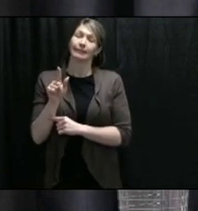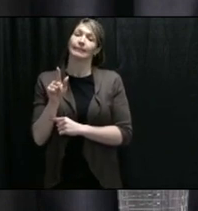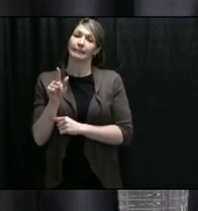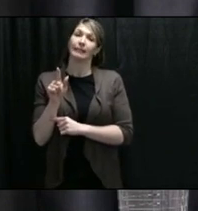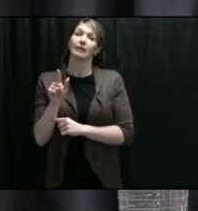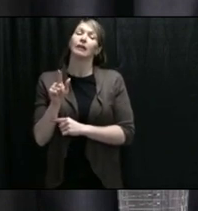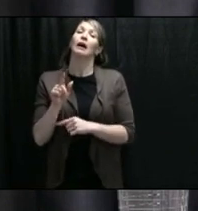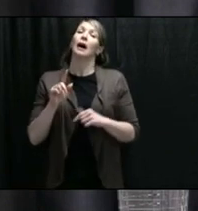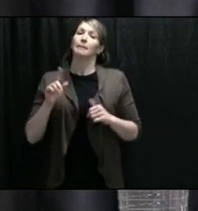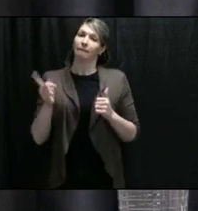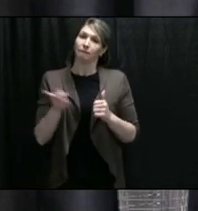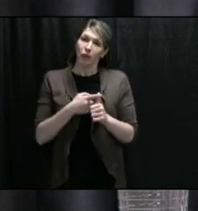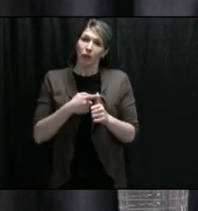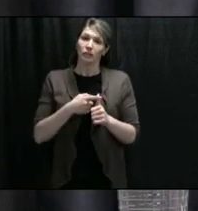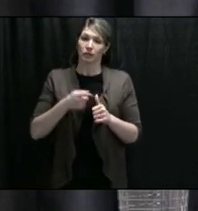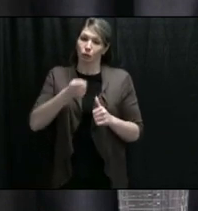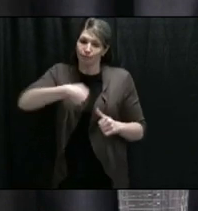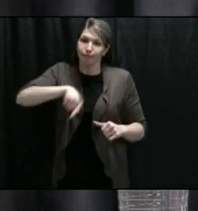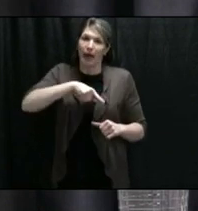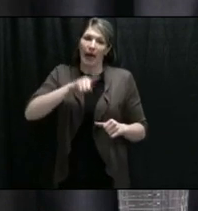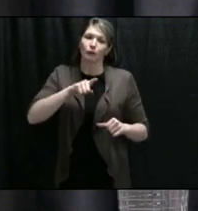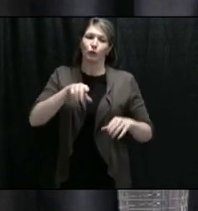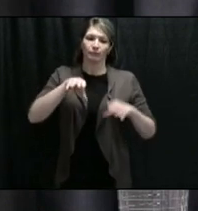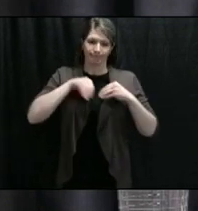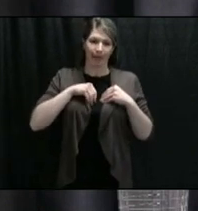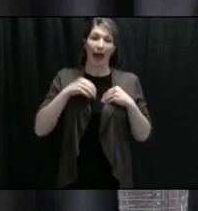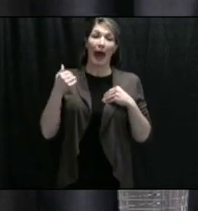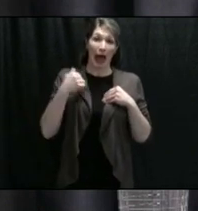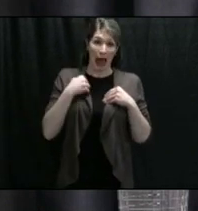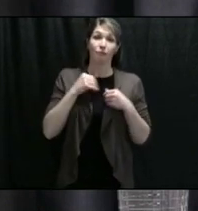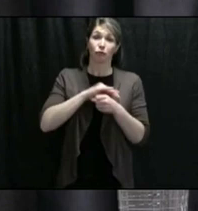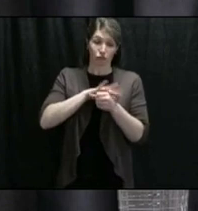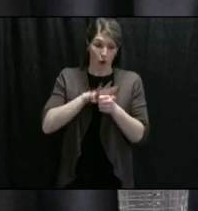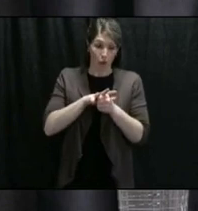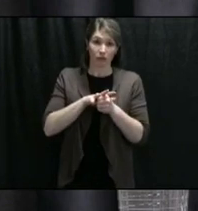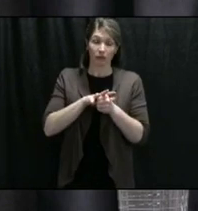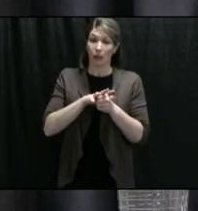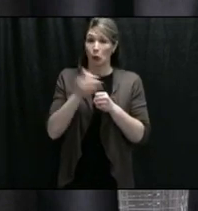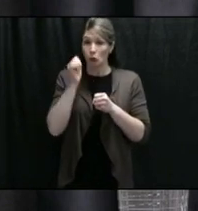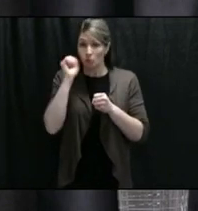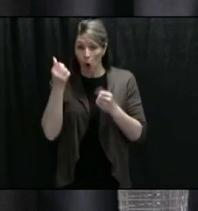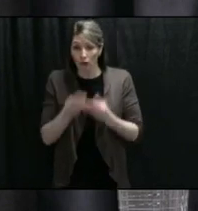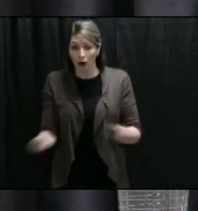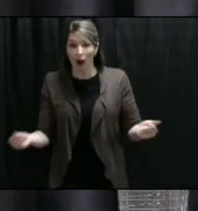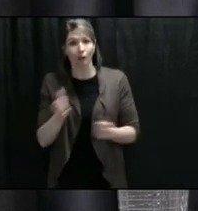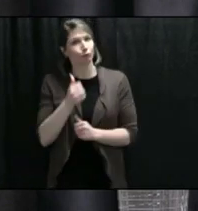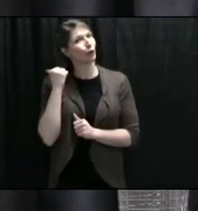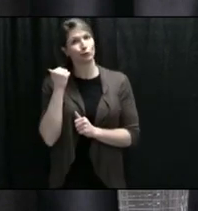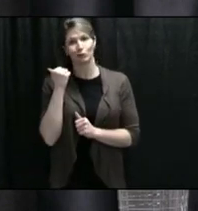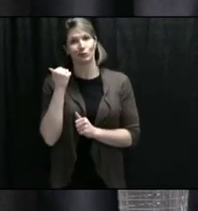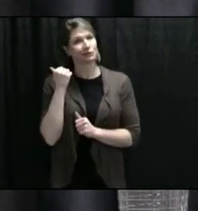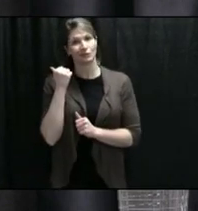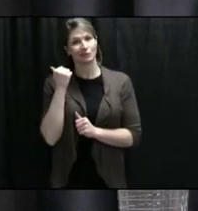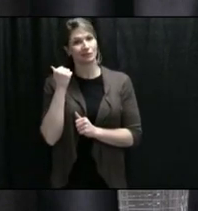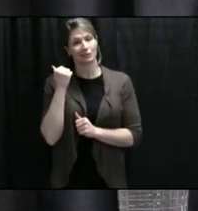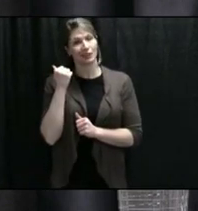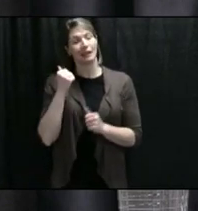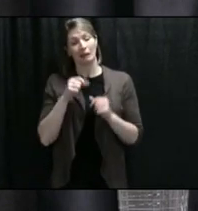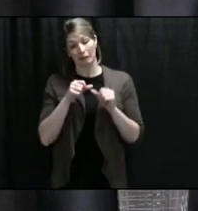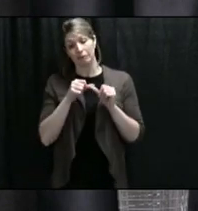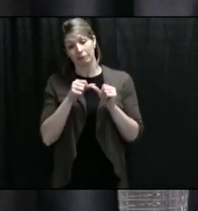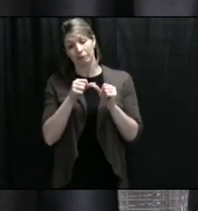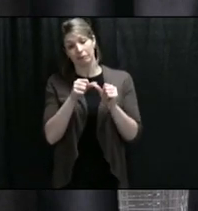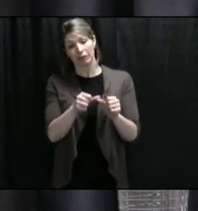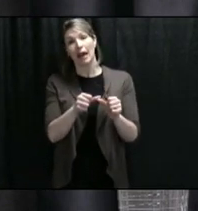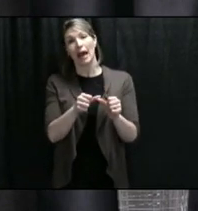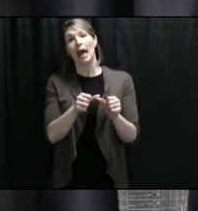virus is here. It isn't going to go away any time in the short term, and at some point there will